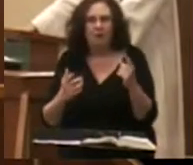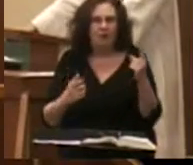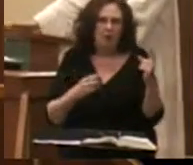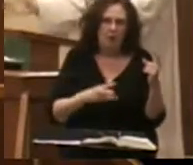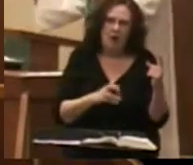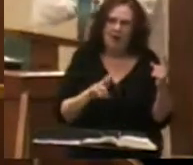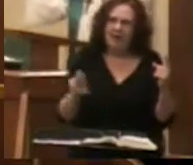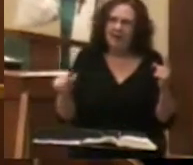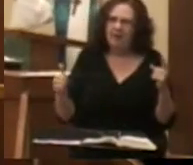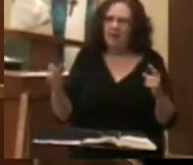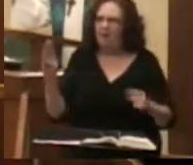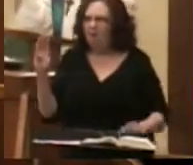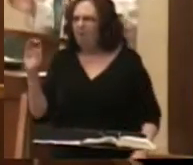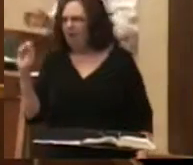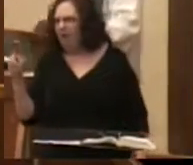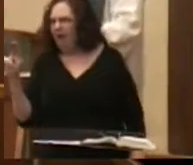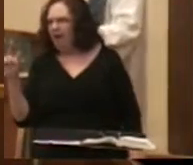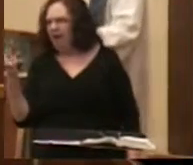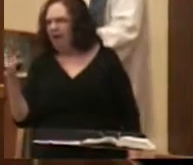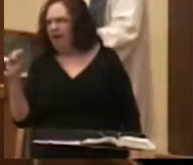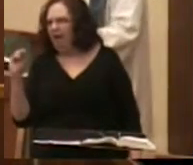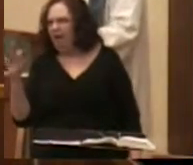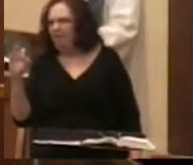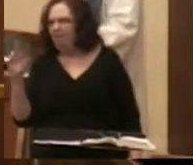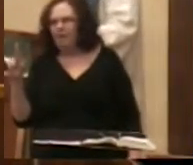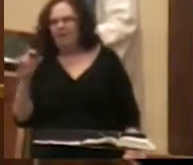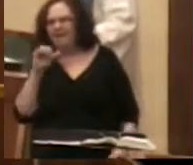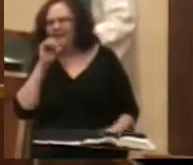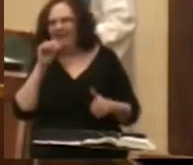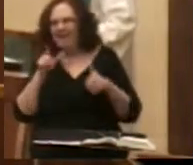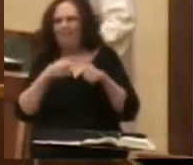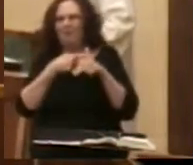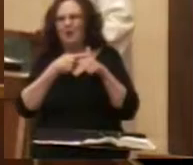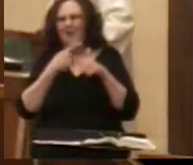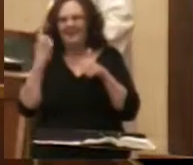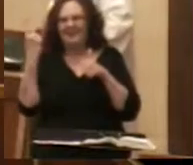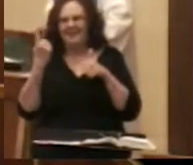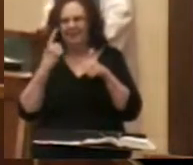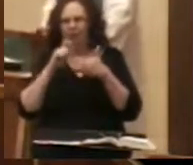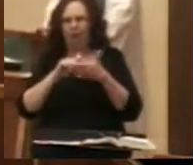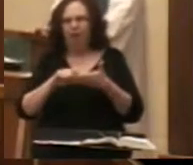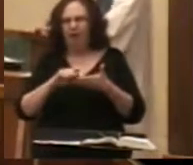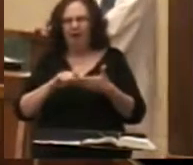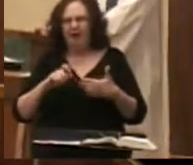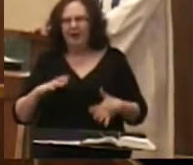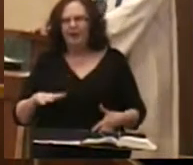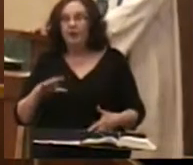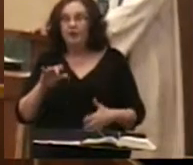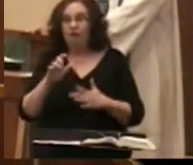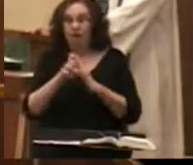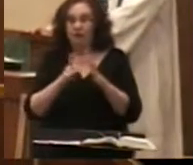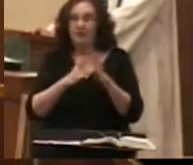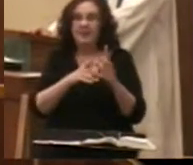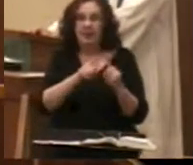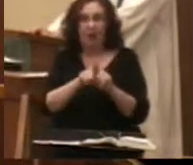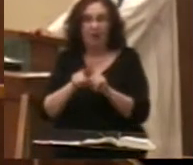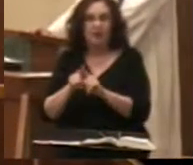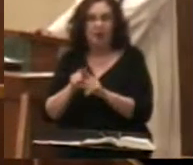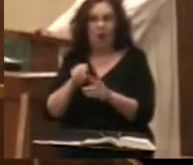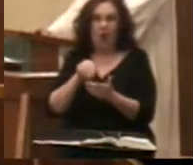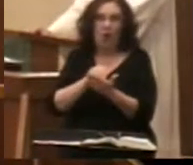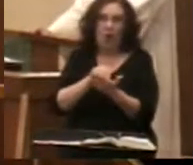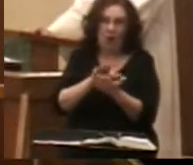And Bonhoeffer, of course, wasn't the originator of this thought. Jesus himself said as much. And he said it